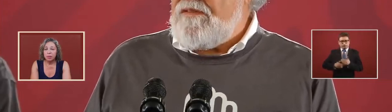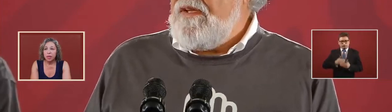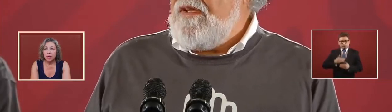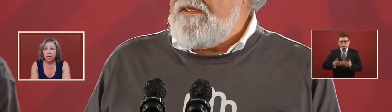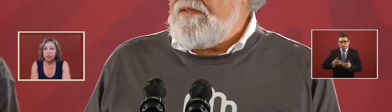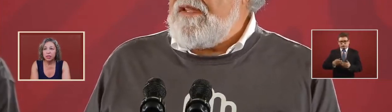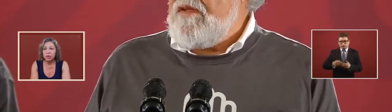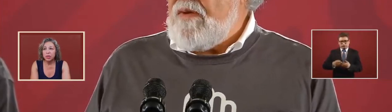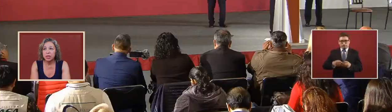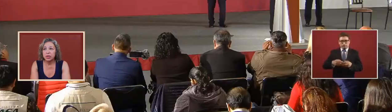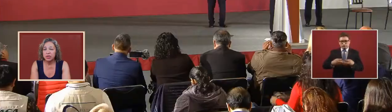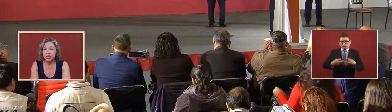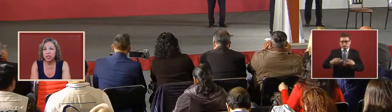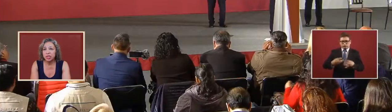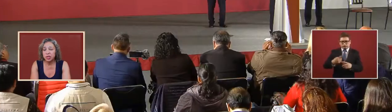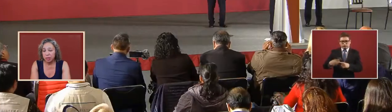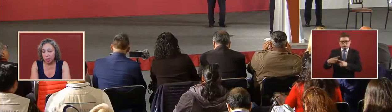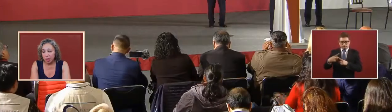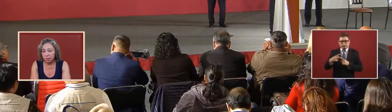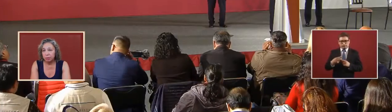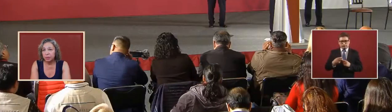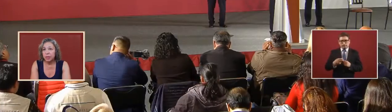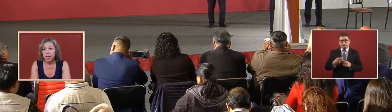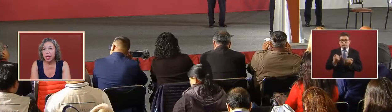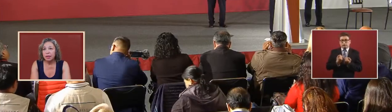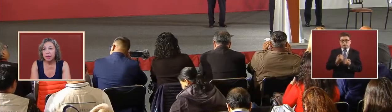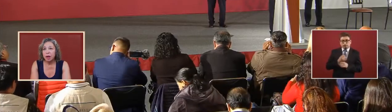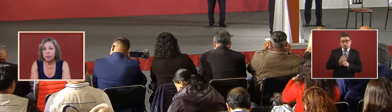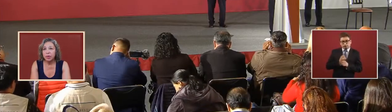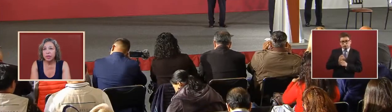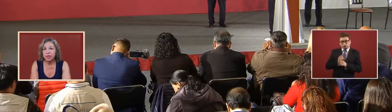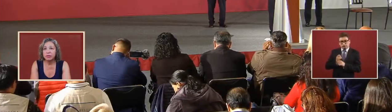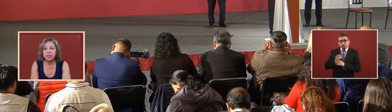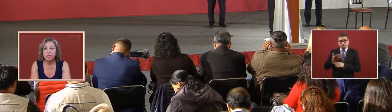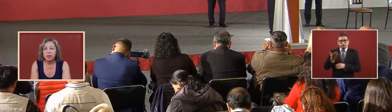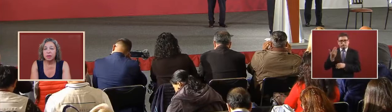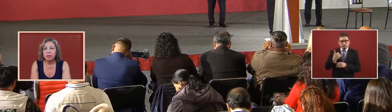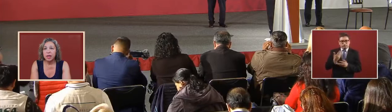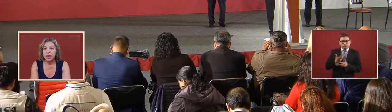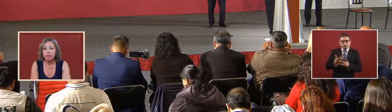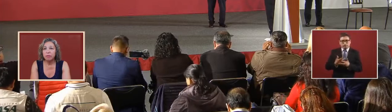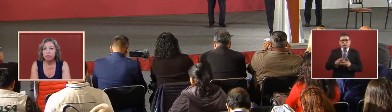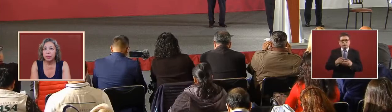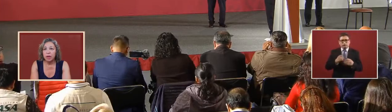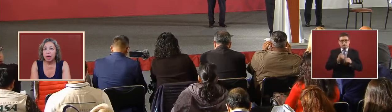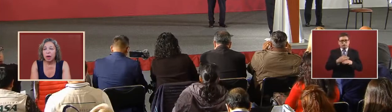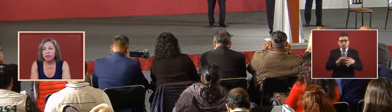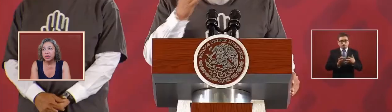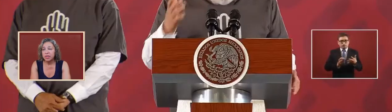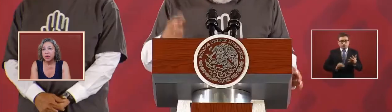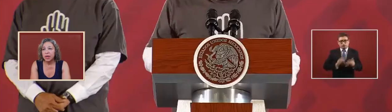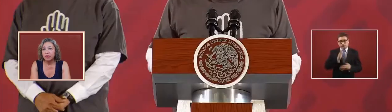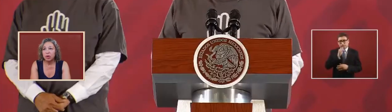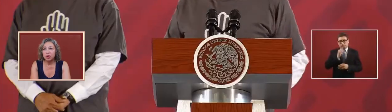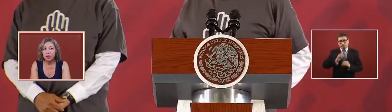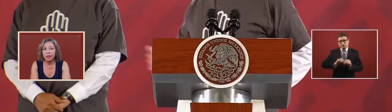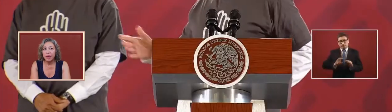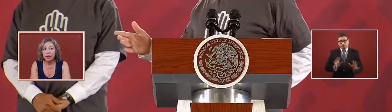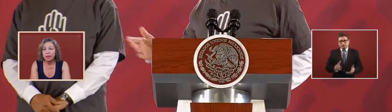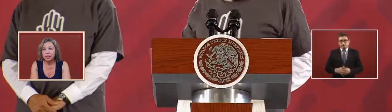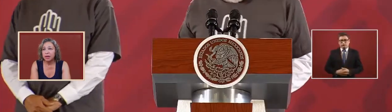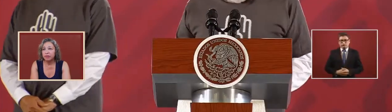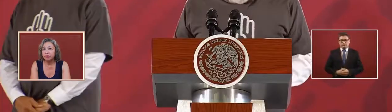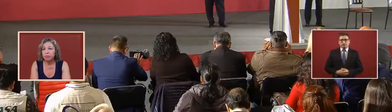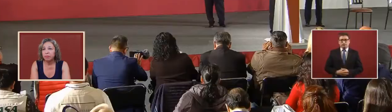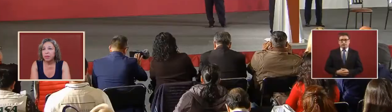that has to do with the judicial uh and the operatives that have obviously we have to hold back